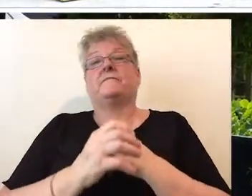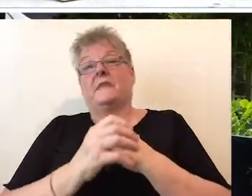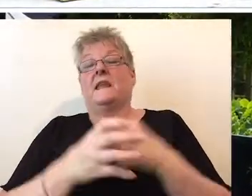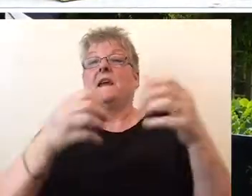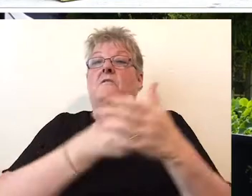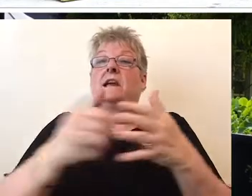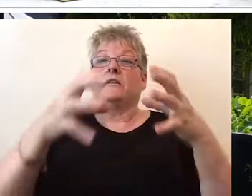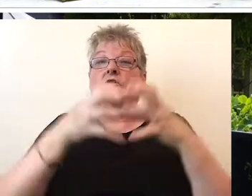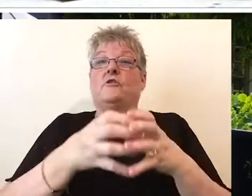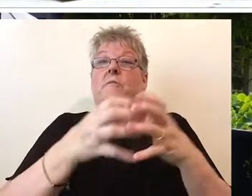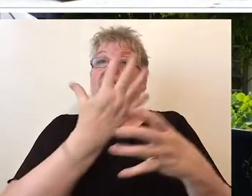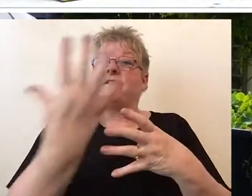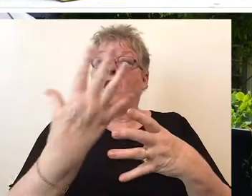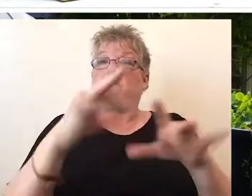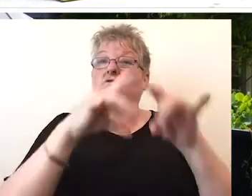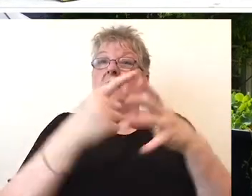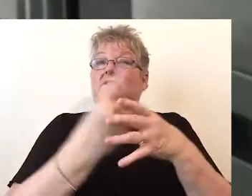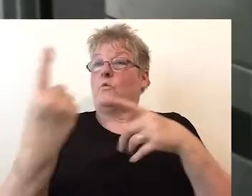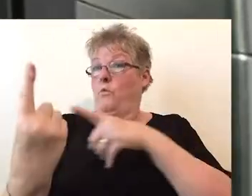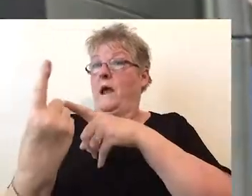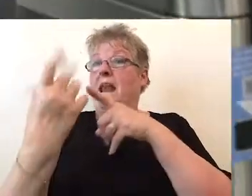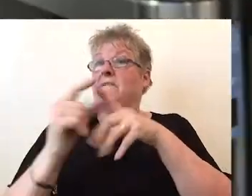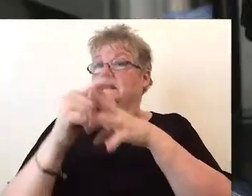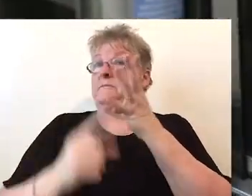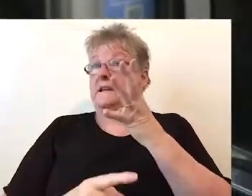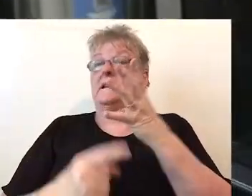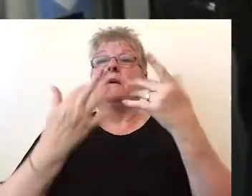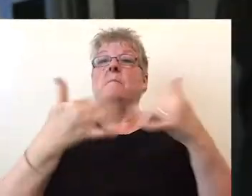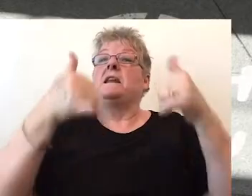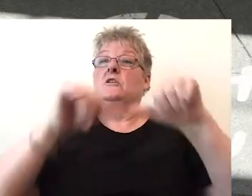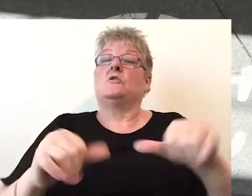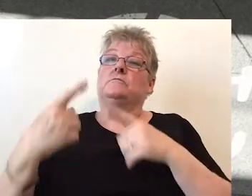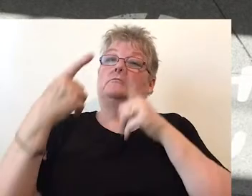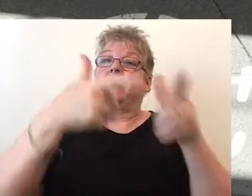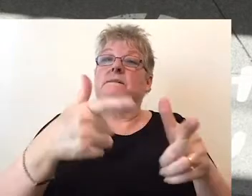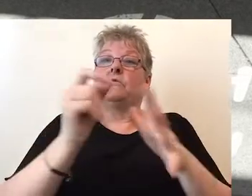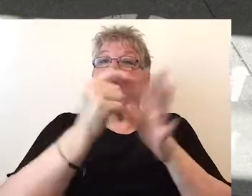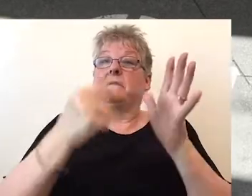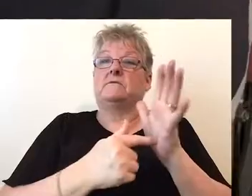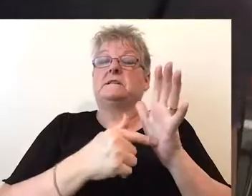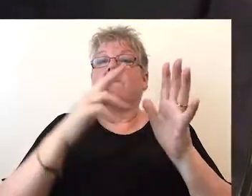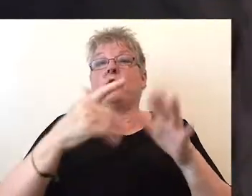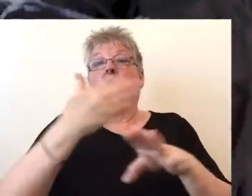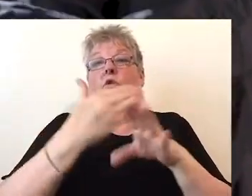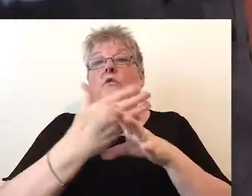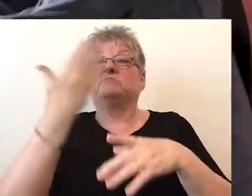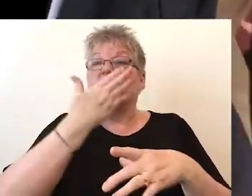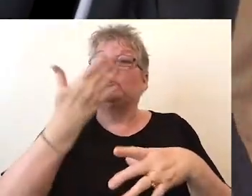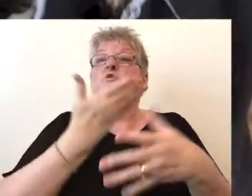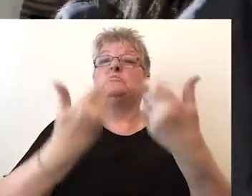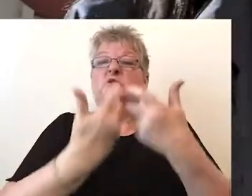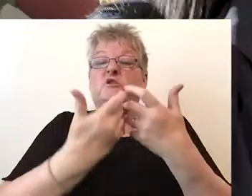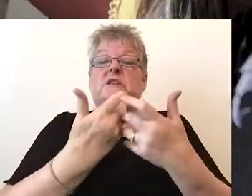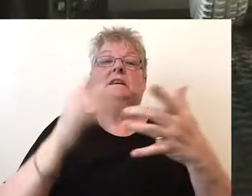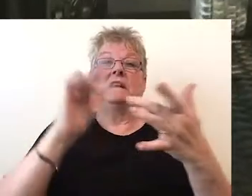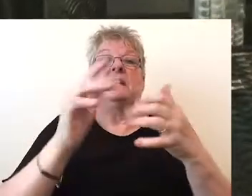Around one in five Australians have disability. Many use public transport to get to work, study, connect